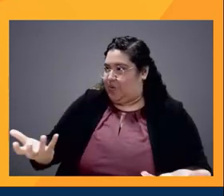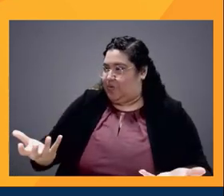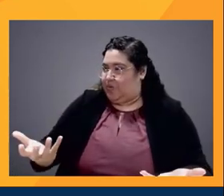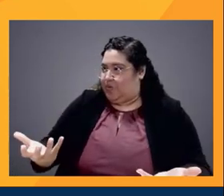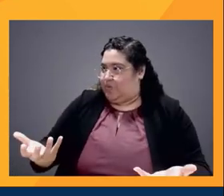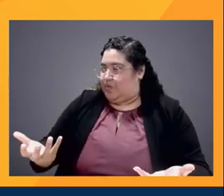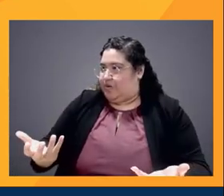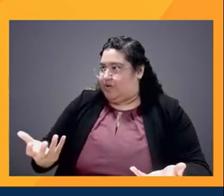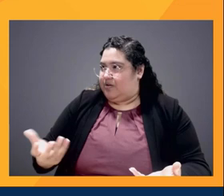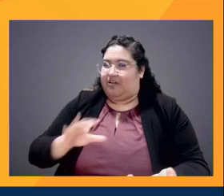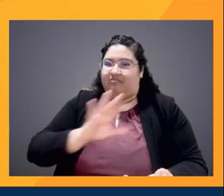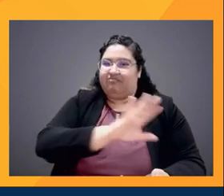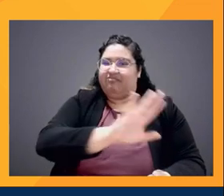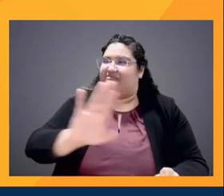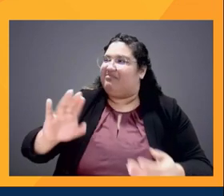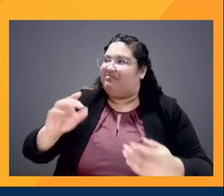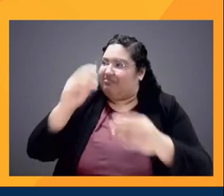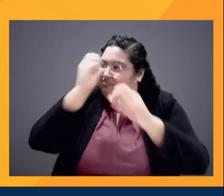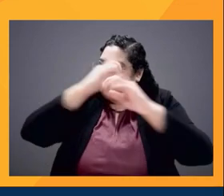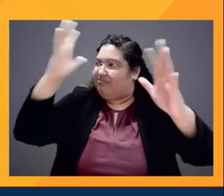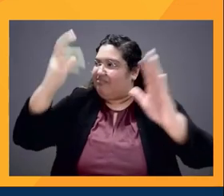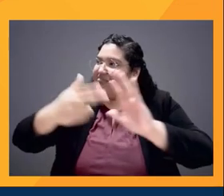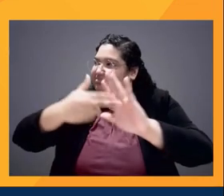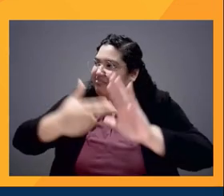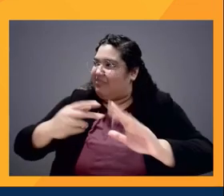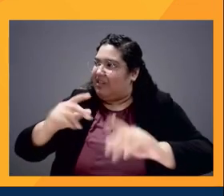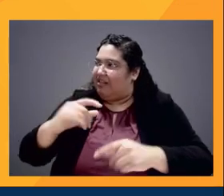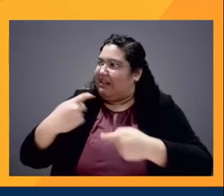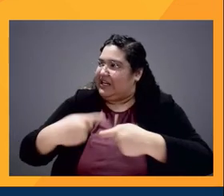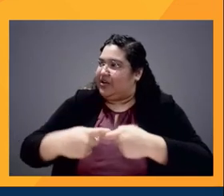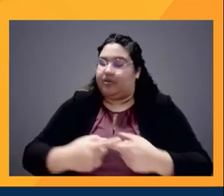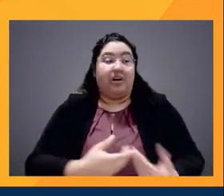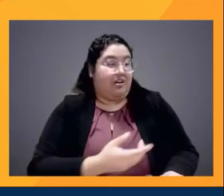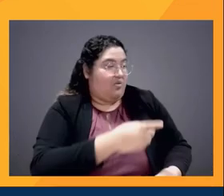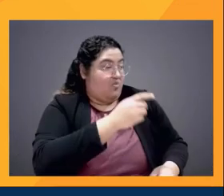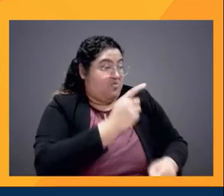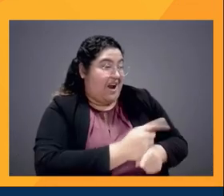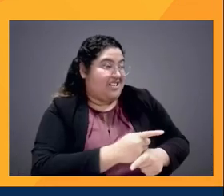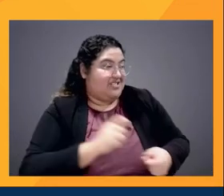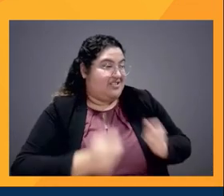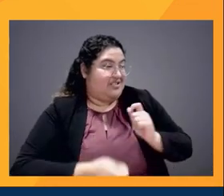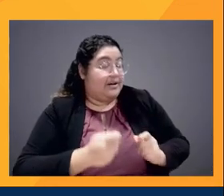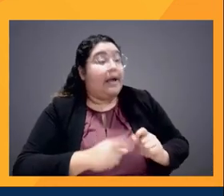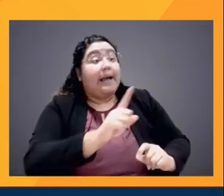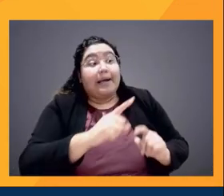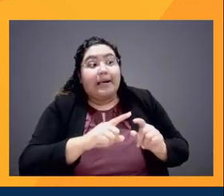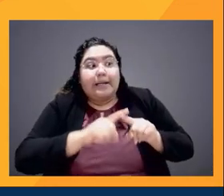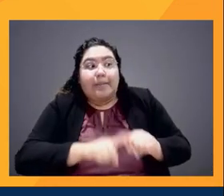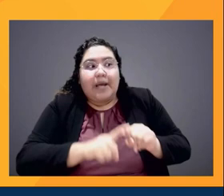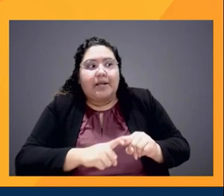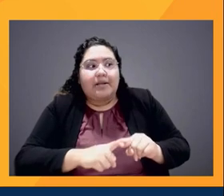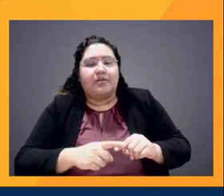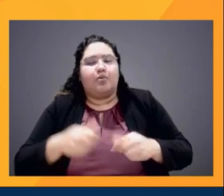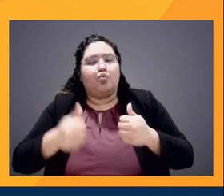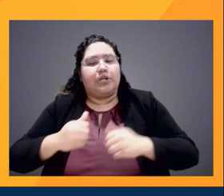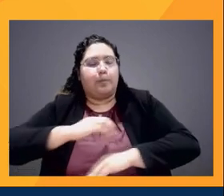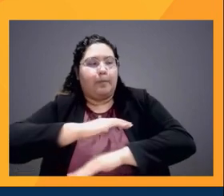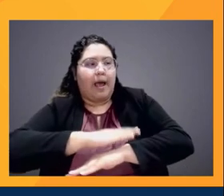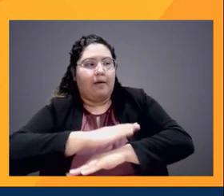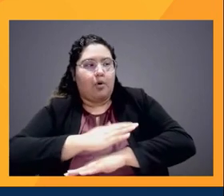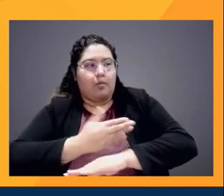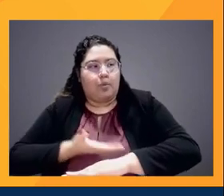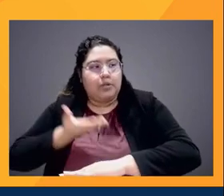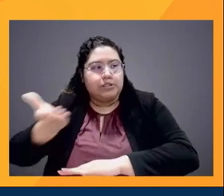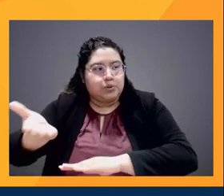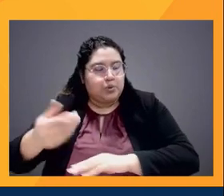to be like or to look like. Exactly. And oftentimes, it depends on the platform and, like, how it's – you know, the